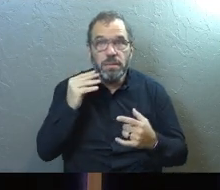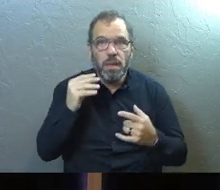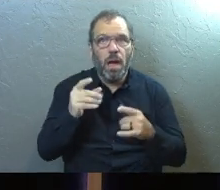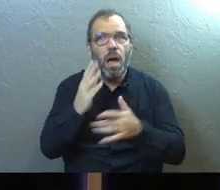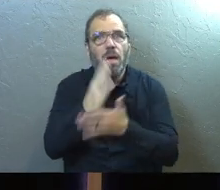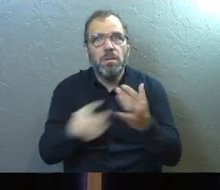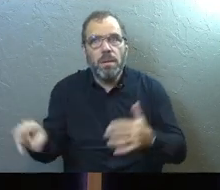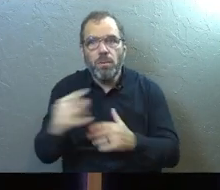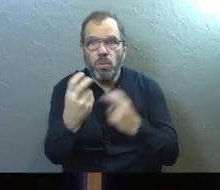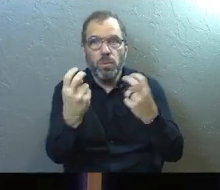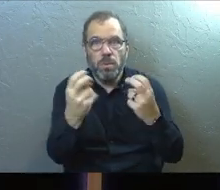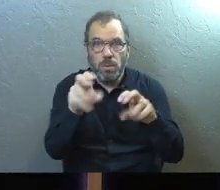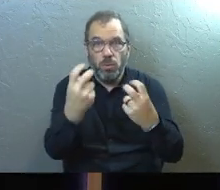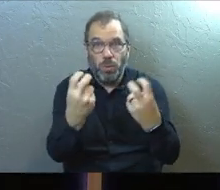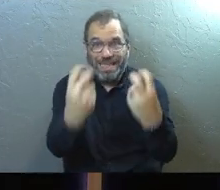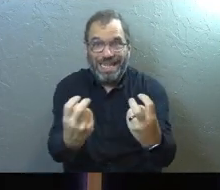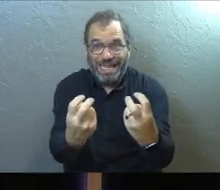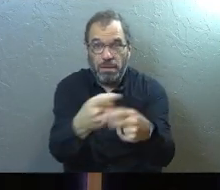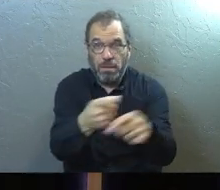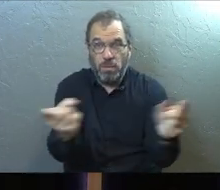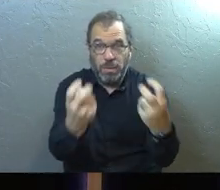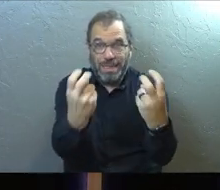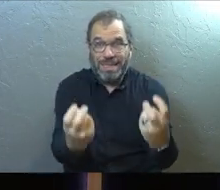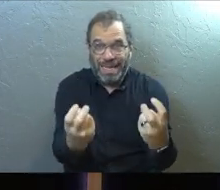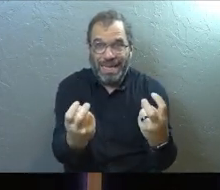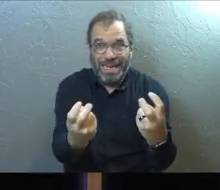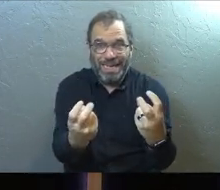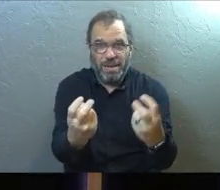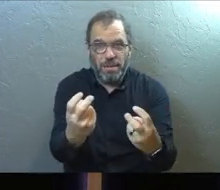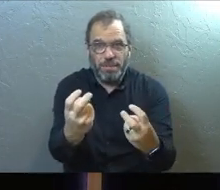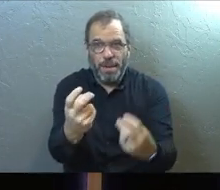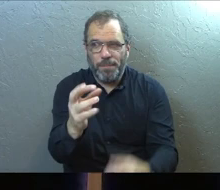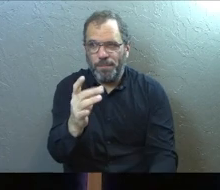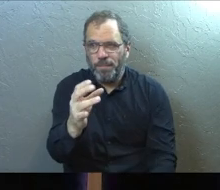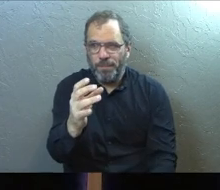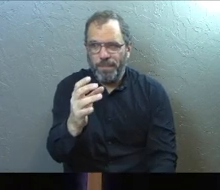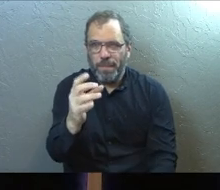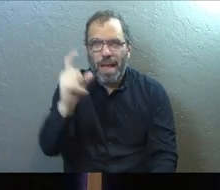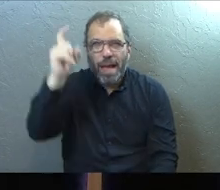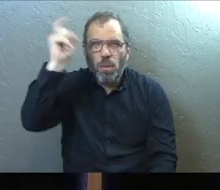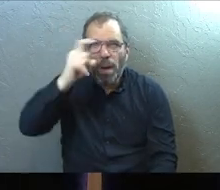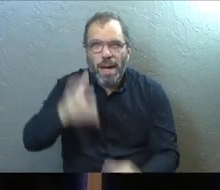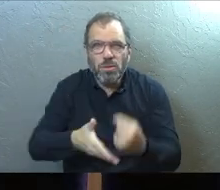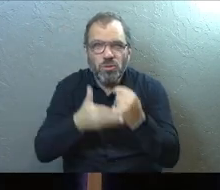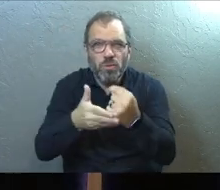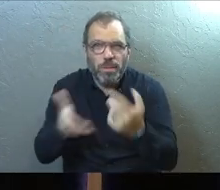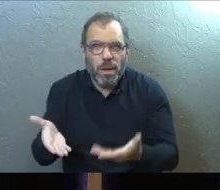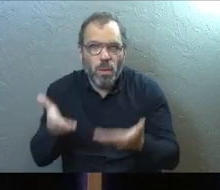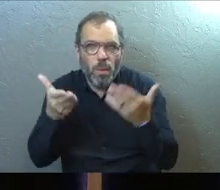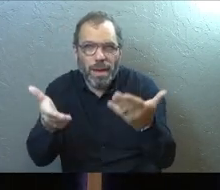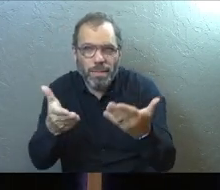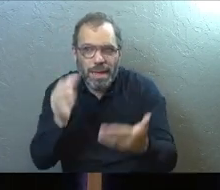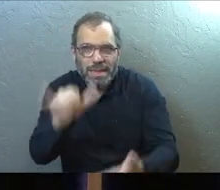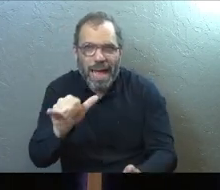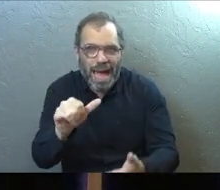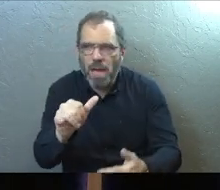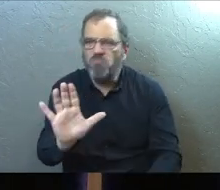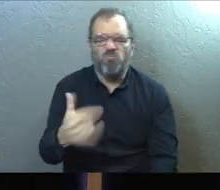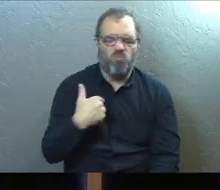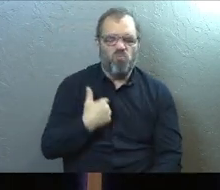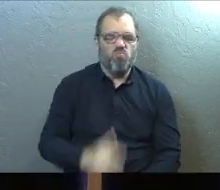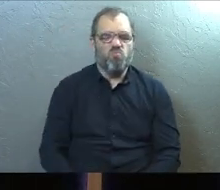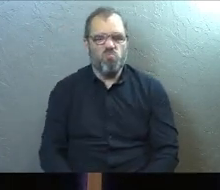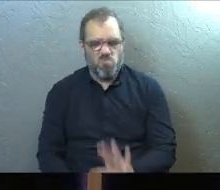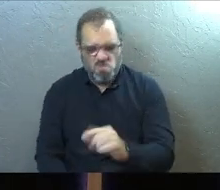Some of you are sitting here today and very wise treatment has been recommended to you that you're refusing